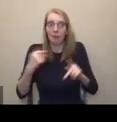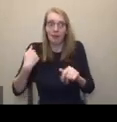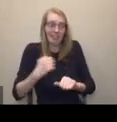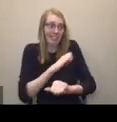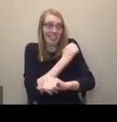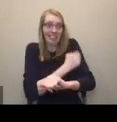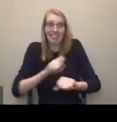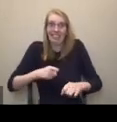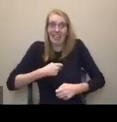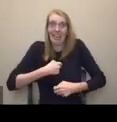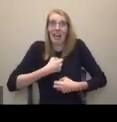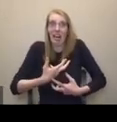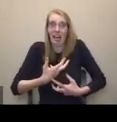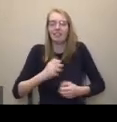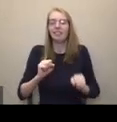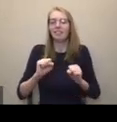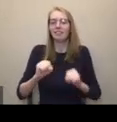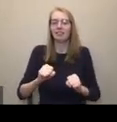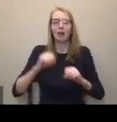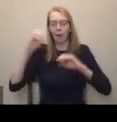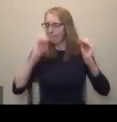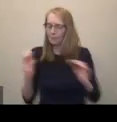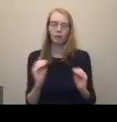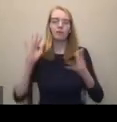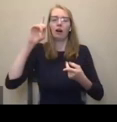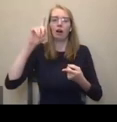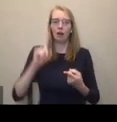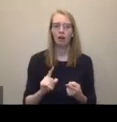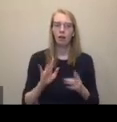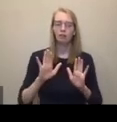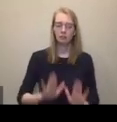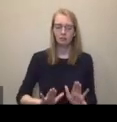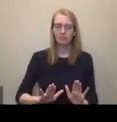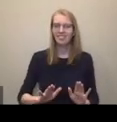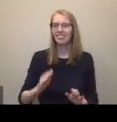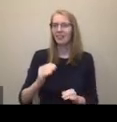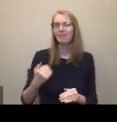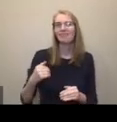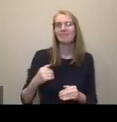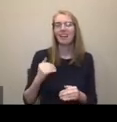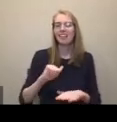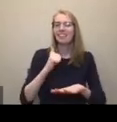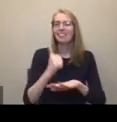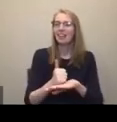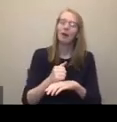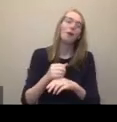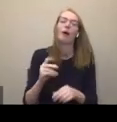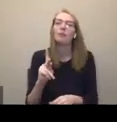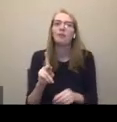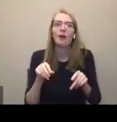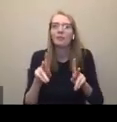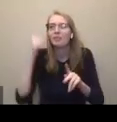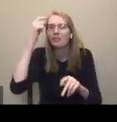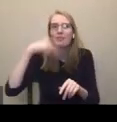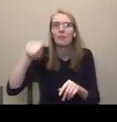as many opportunities to your patrons as possible to be who they are and however they need to be. So you're going to have lots of kids with autism swinging back